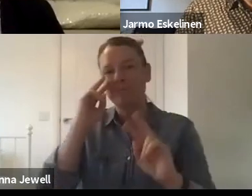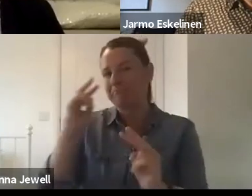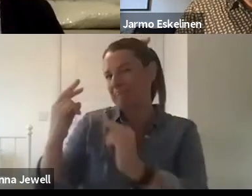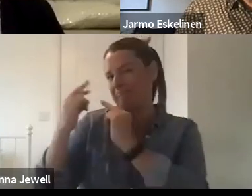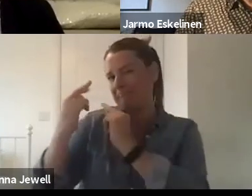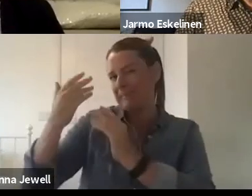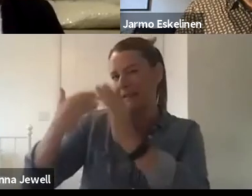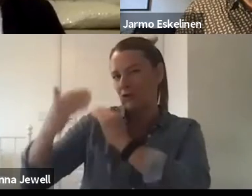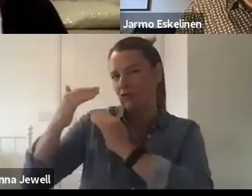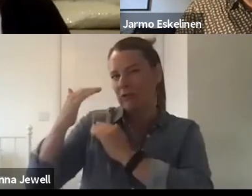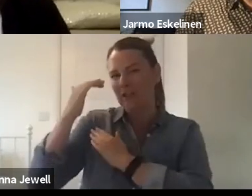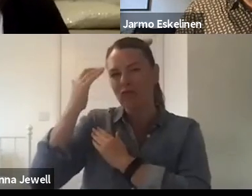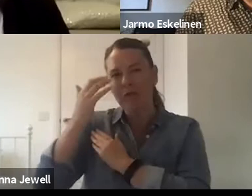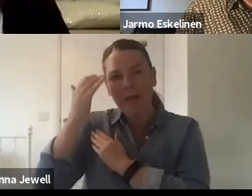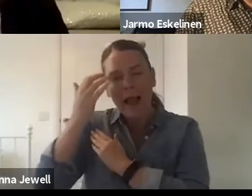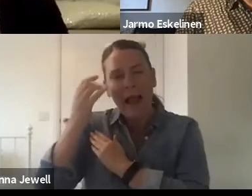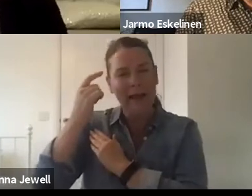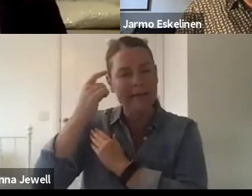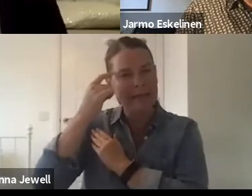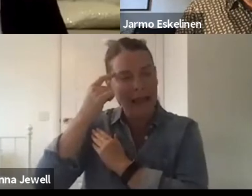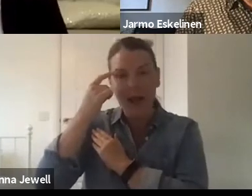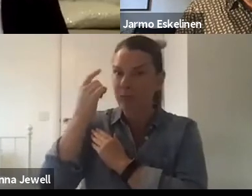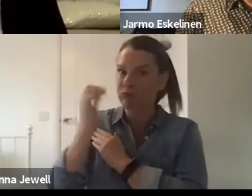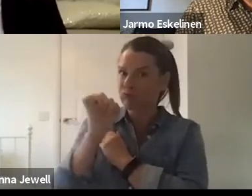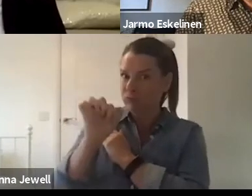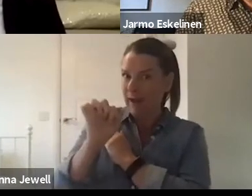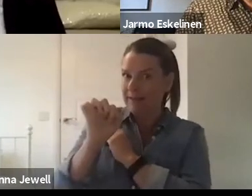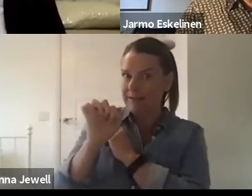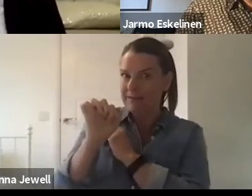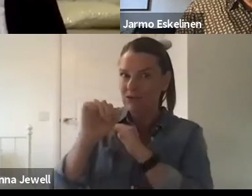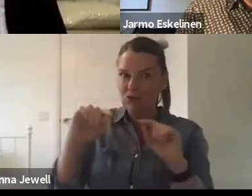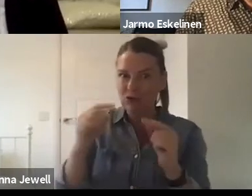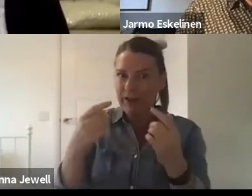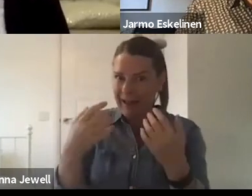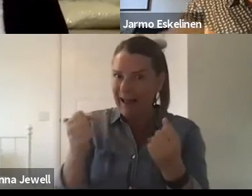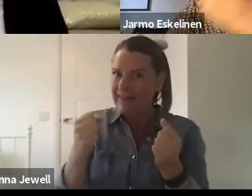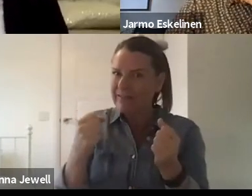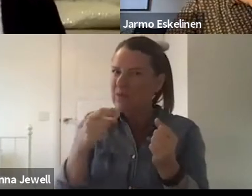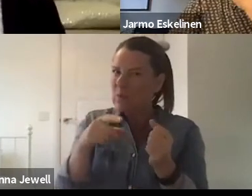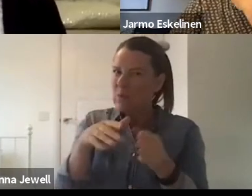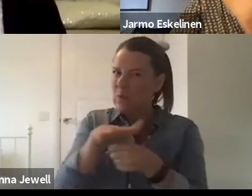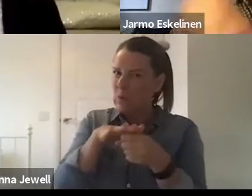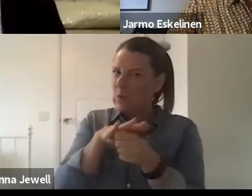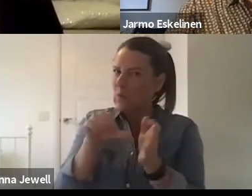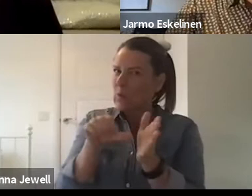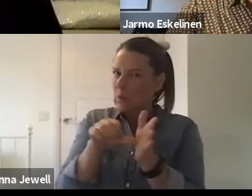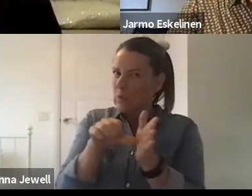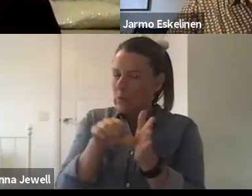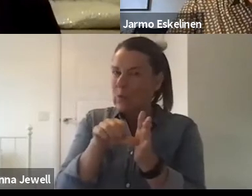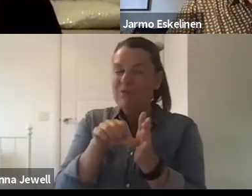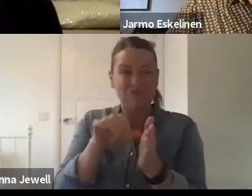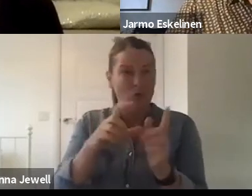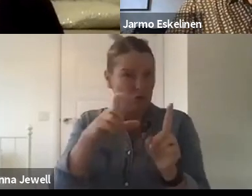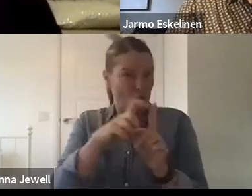on, is right and challenging and difficult. And we're doing some work on that, as Dorothy says